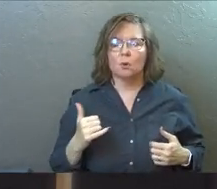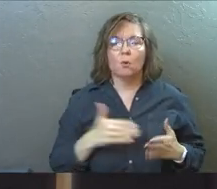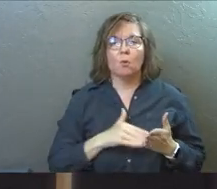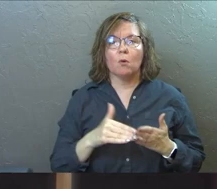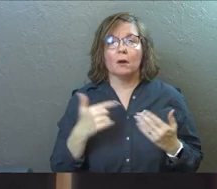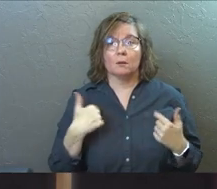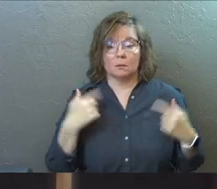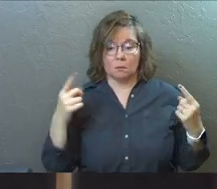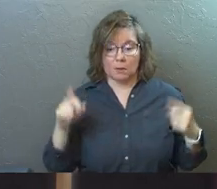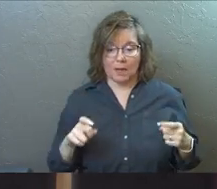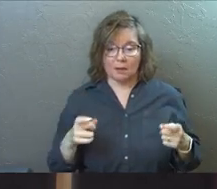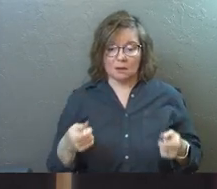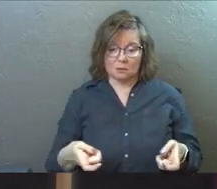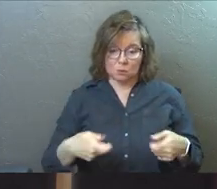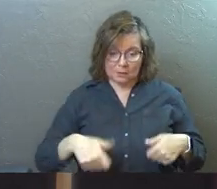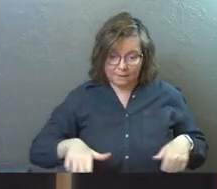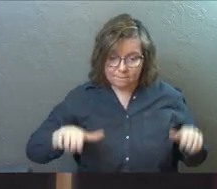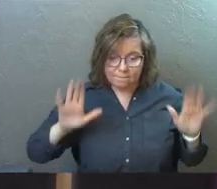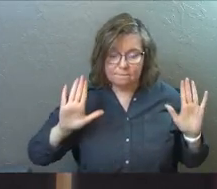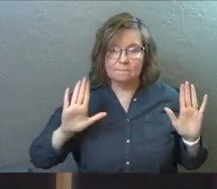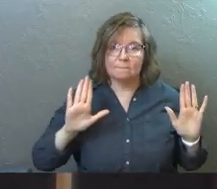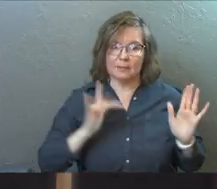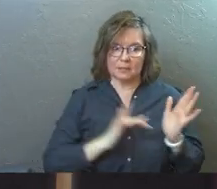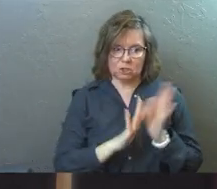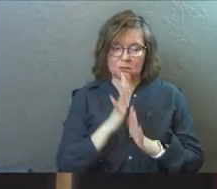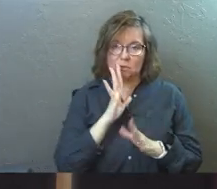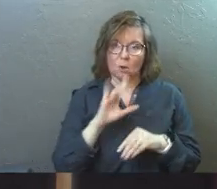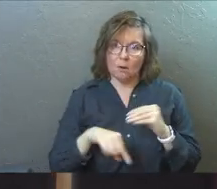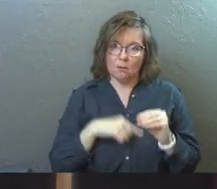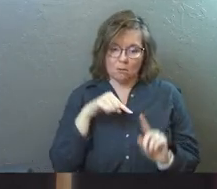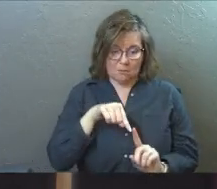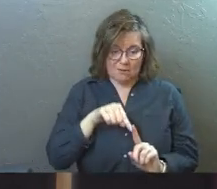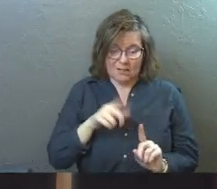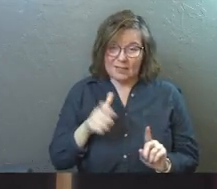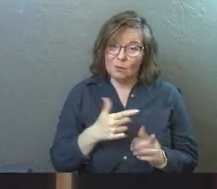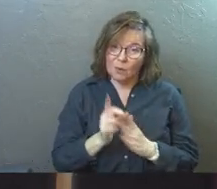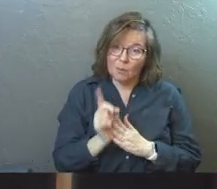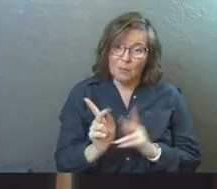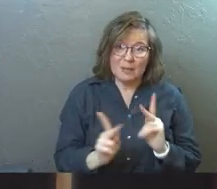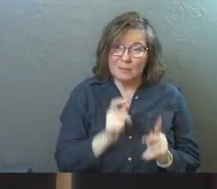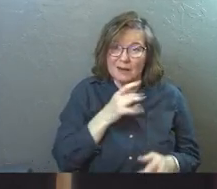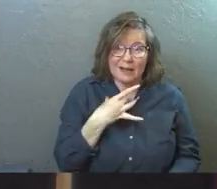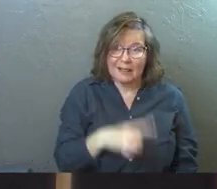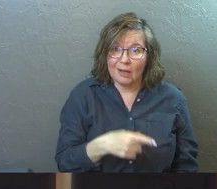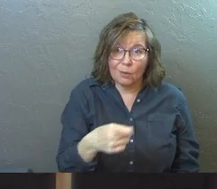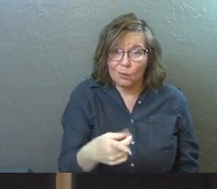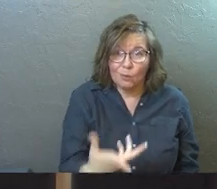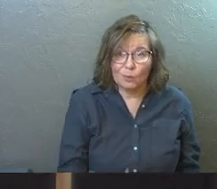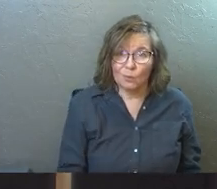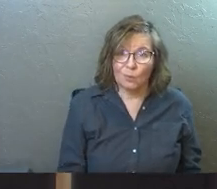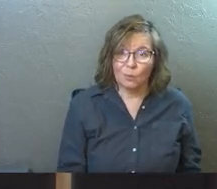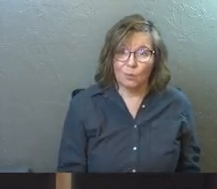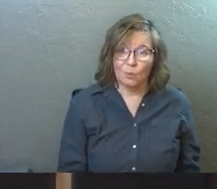often what we will have to give up. And this is what Jesus is talking about here. There's going to be moments. People aren't going to like you.